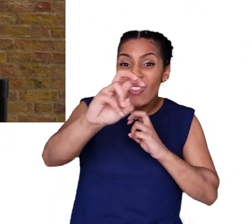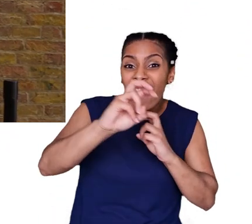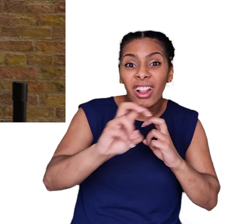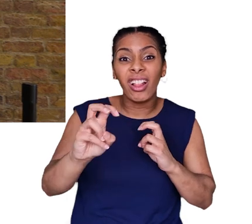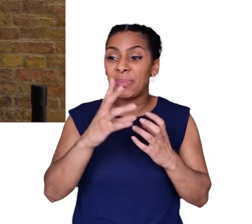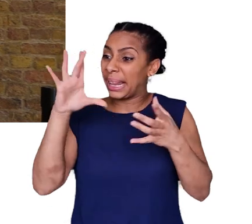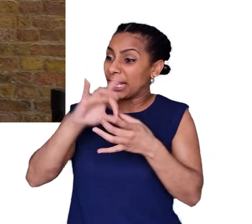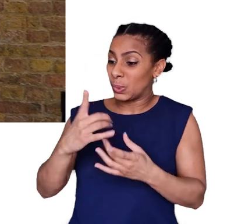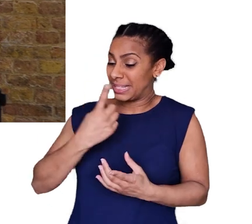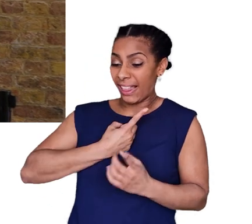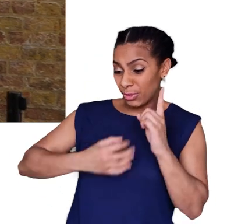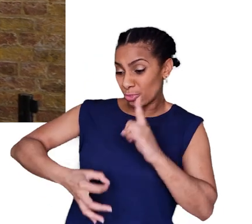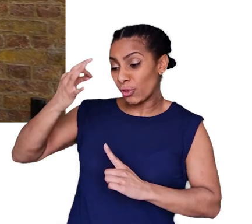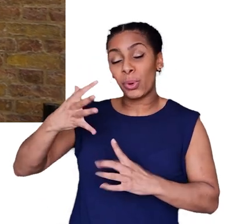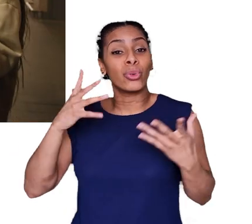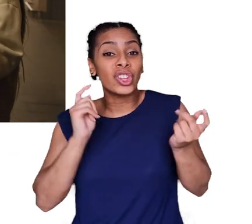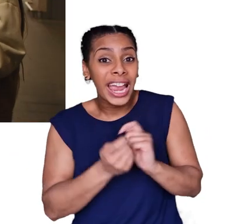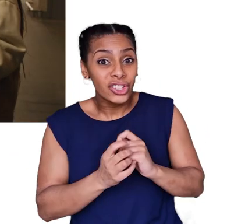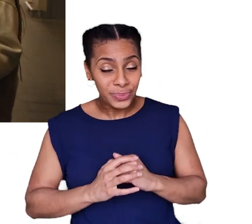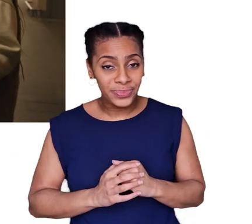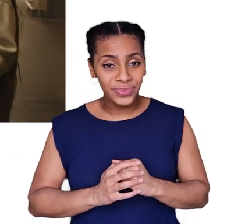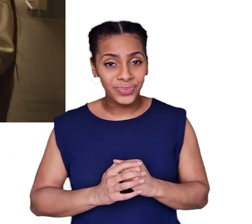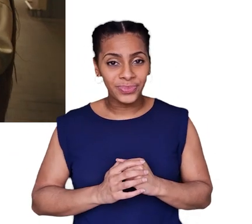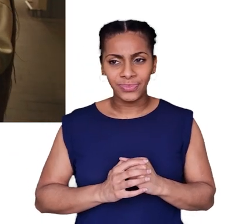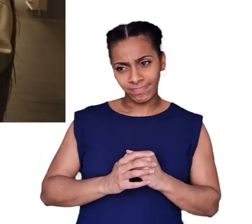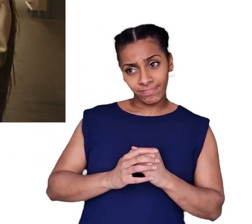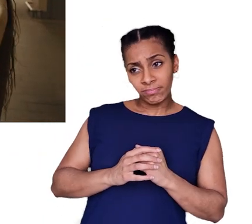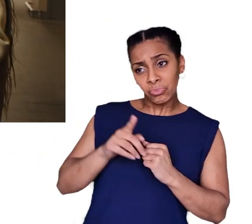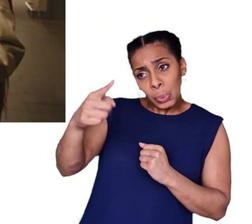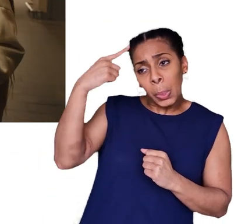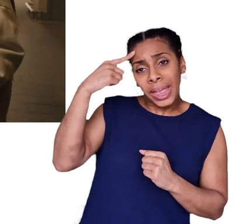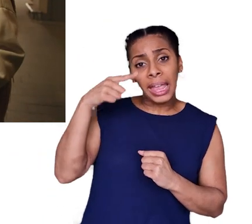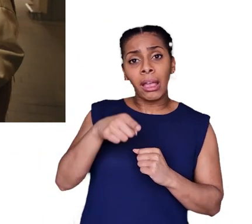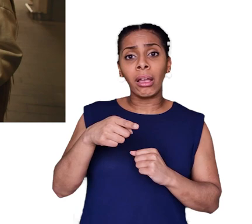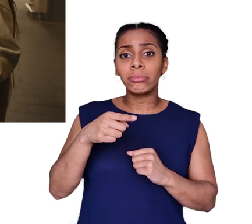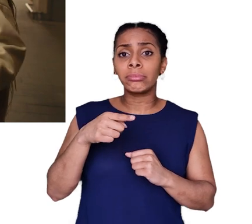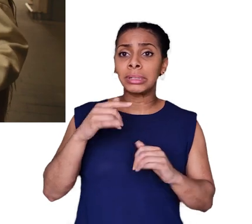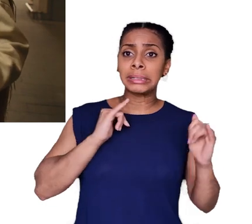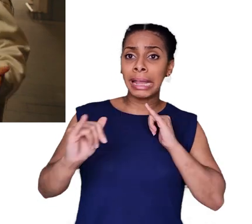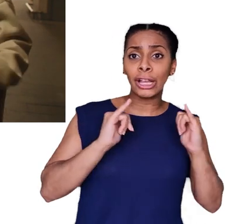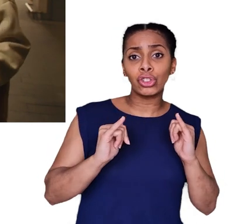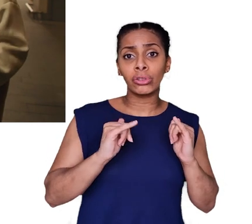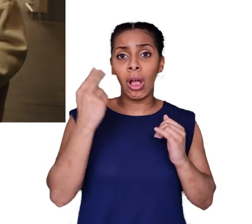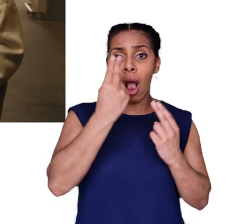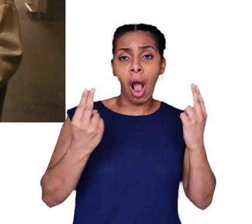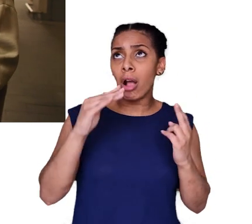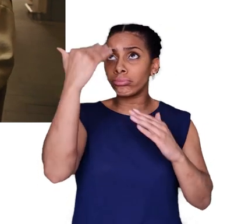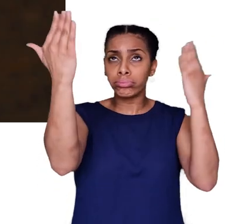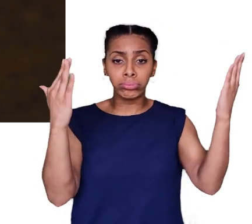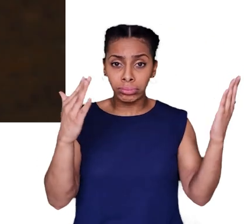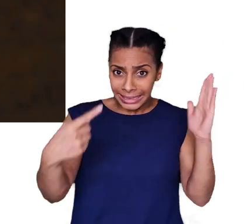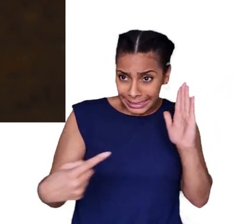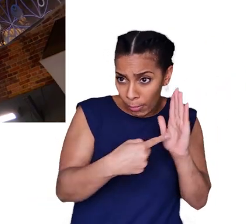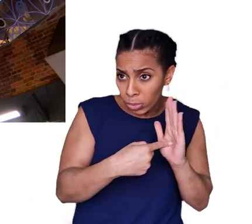with self-improvement and change. So do you think art in the station is an important part of the overall London Bridge experience?